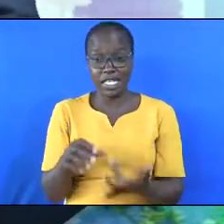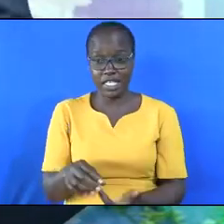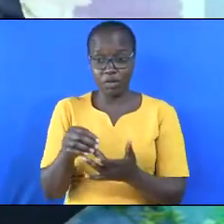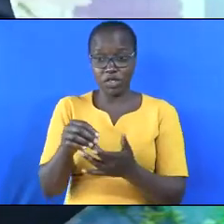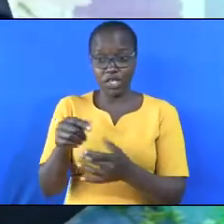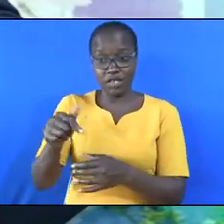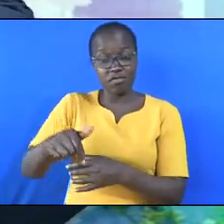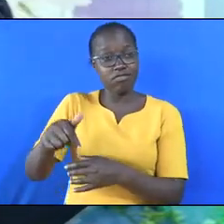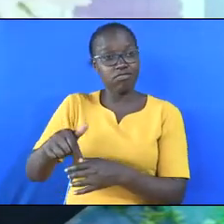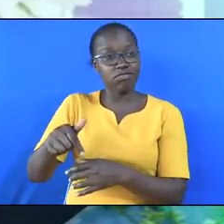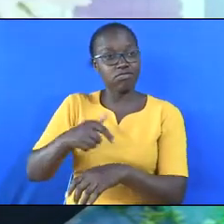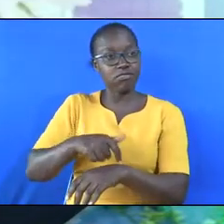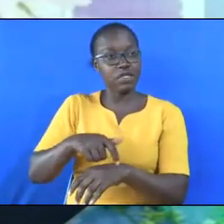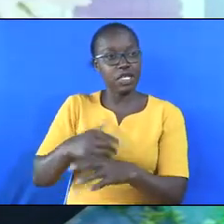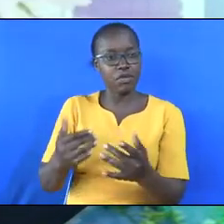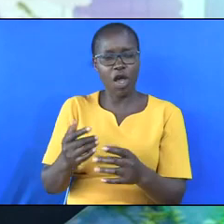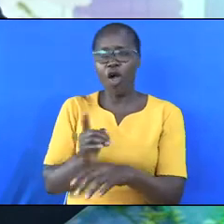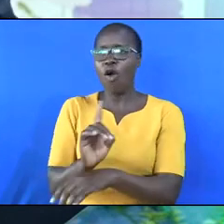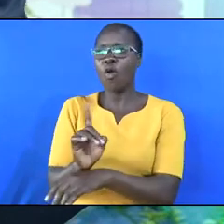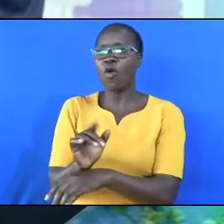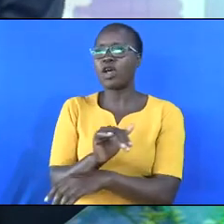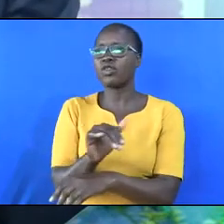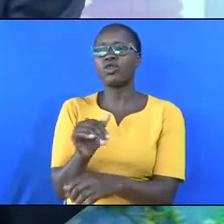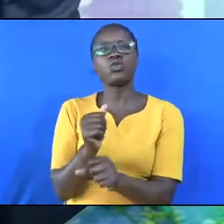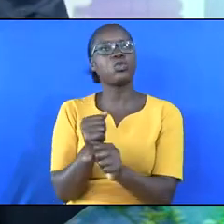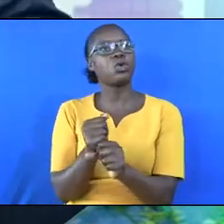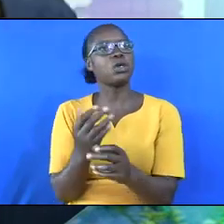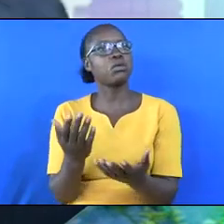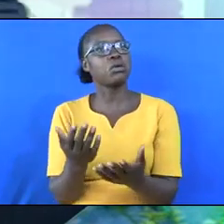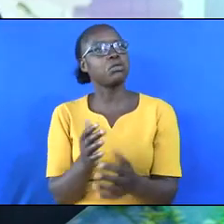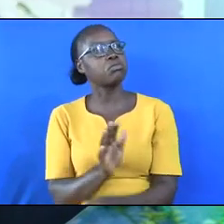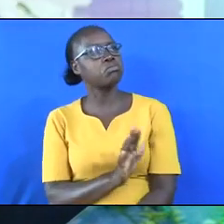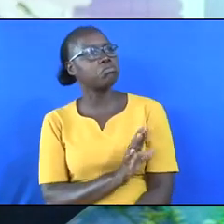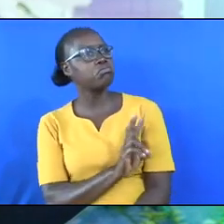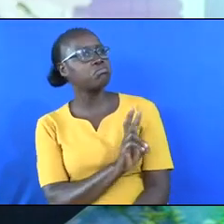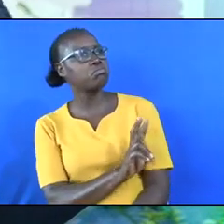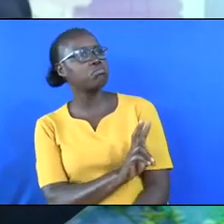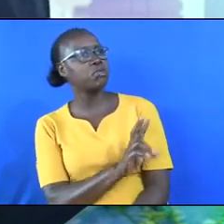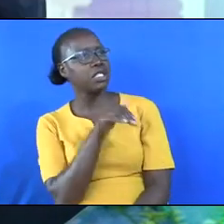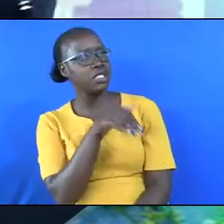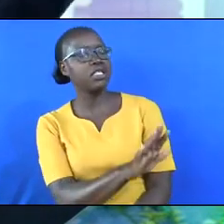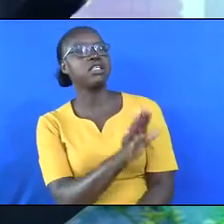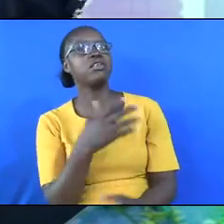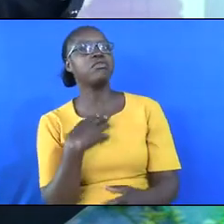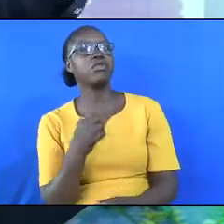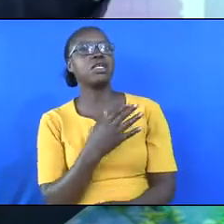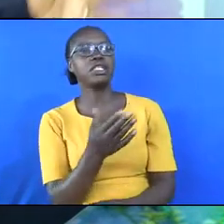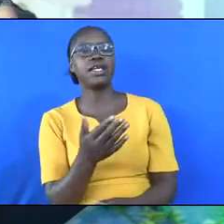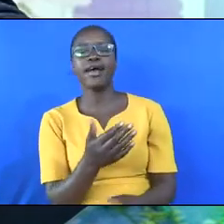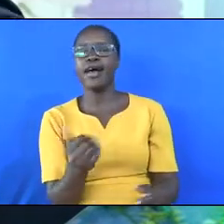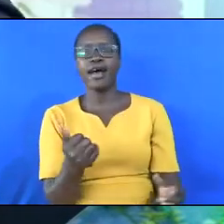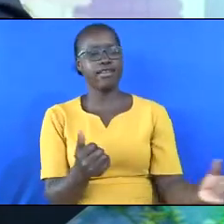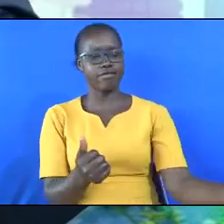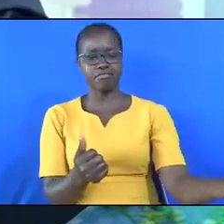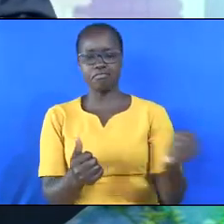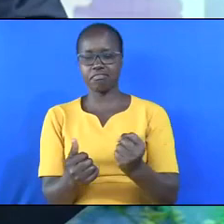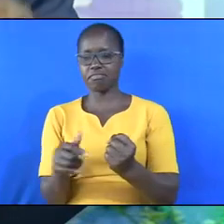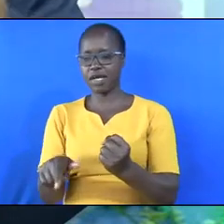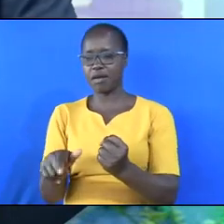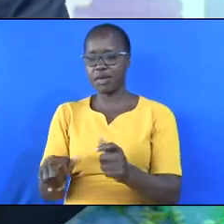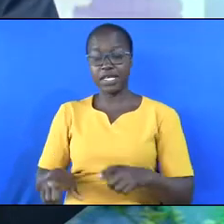times, when those who are wealthy just leave their wealth there. and they would rather have health than wealth.